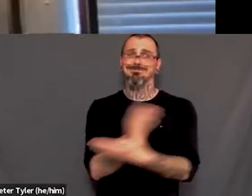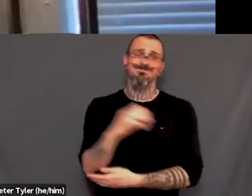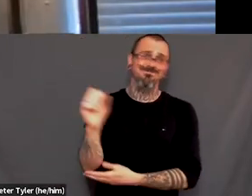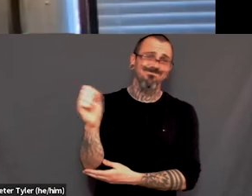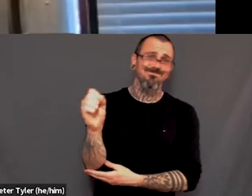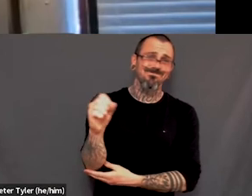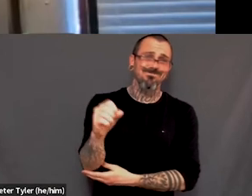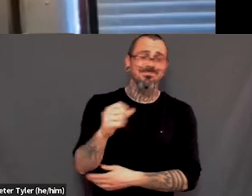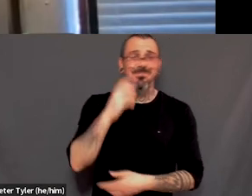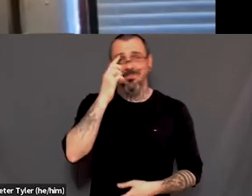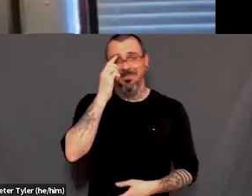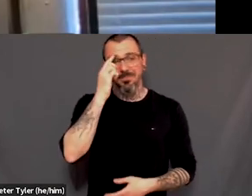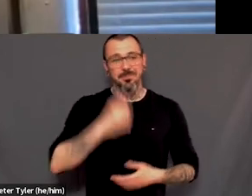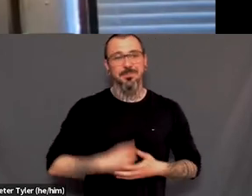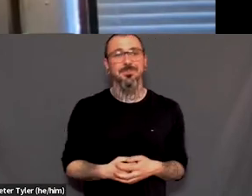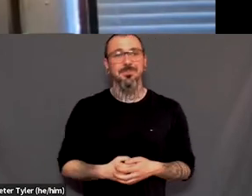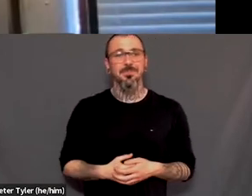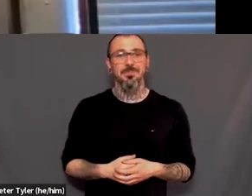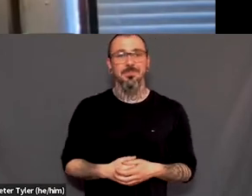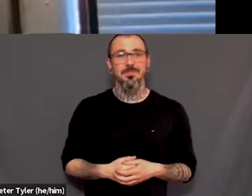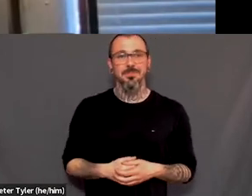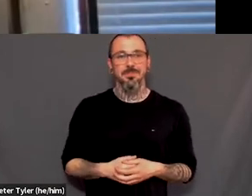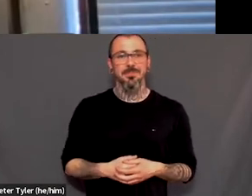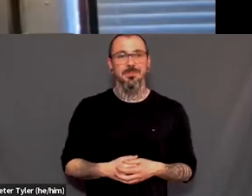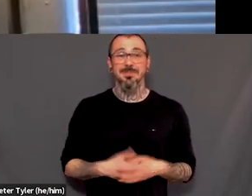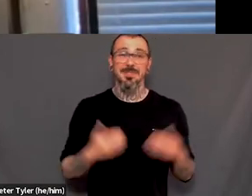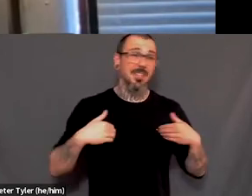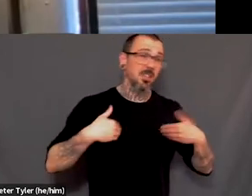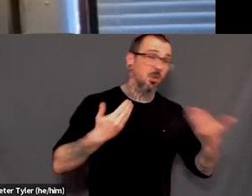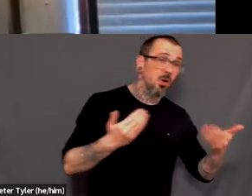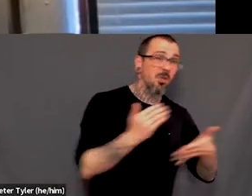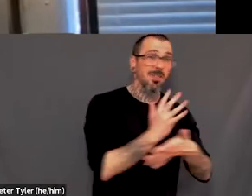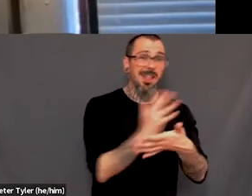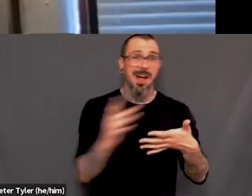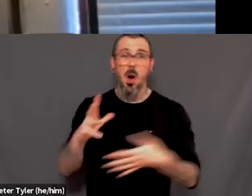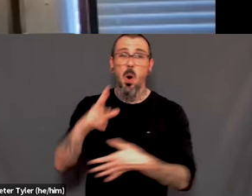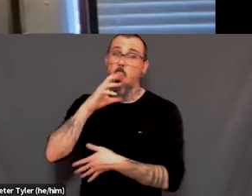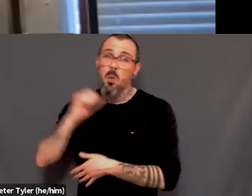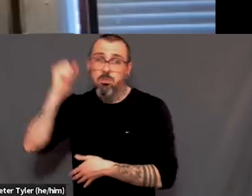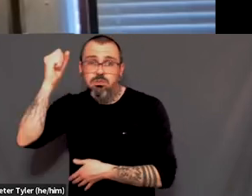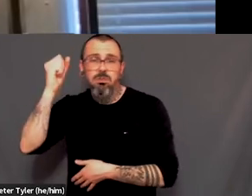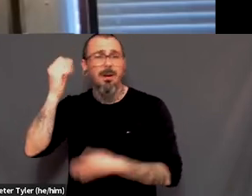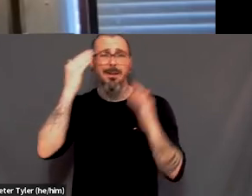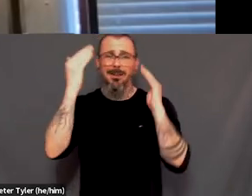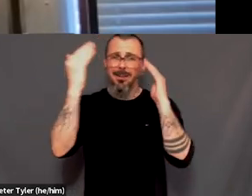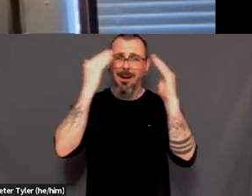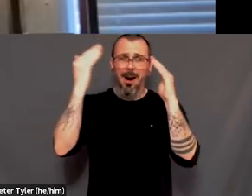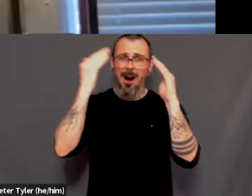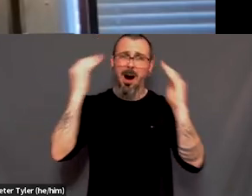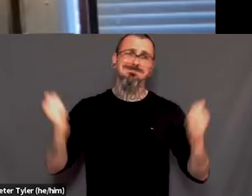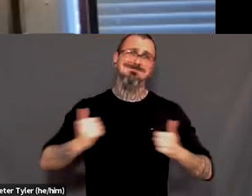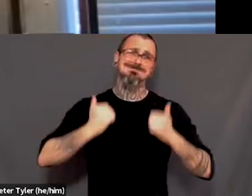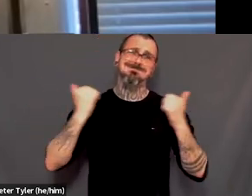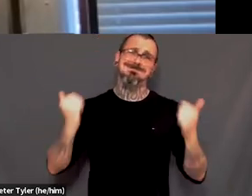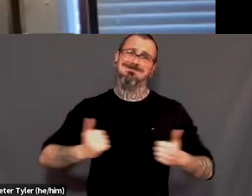knowledge to share within different age groups from people who've already lived it in a way that's not, um,